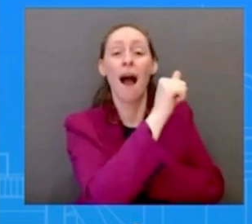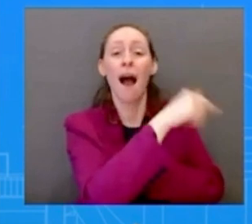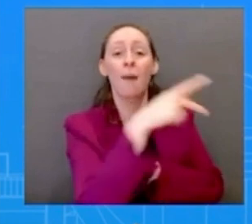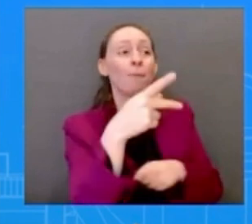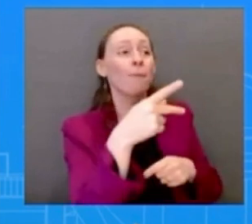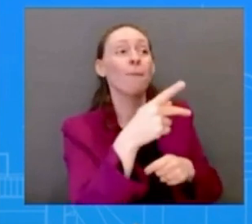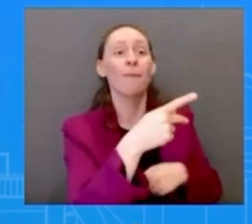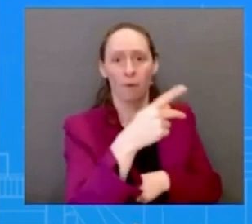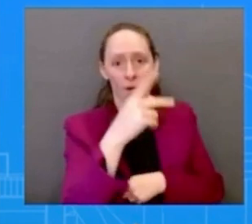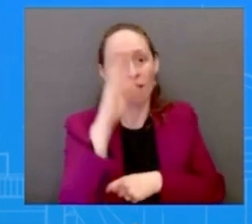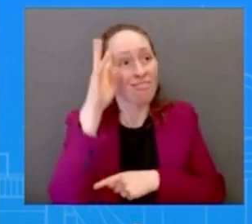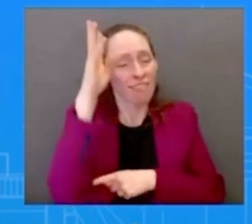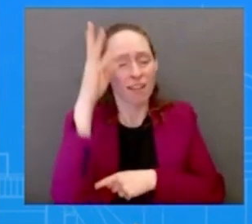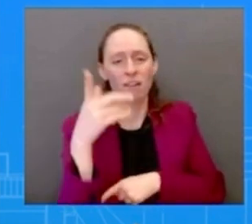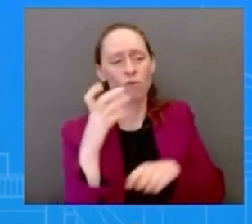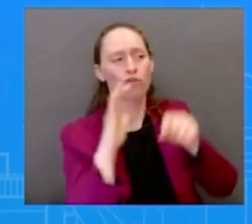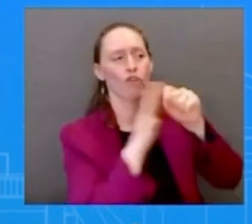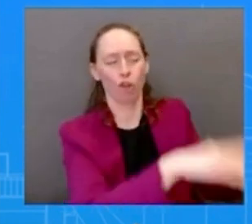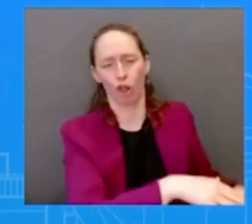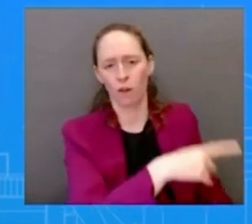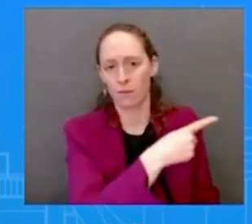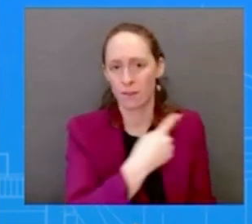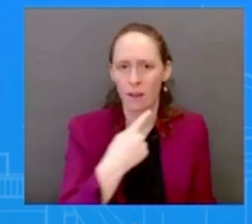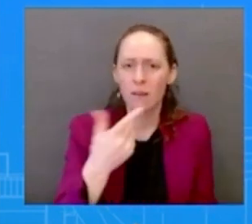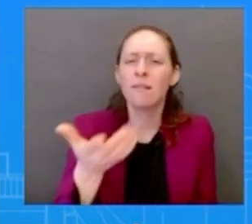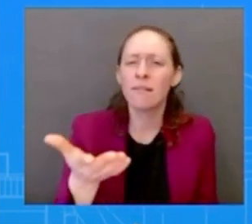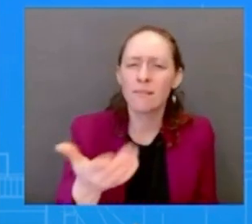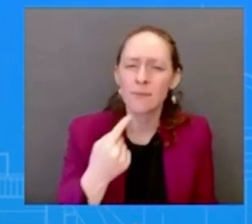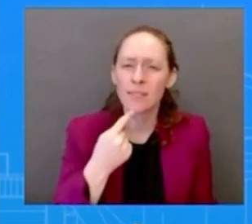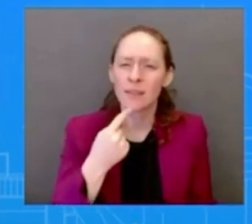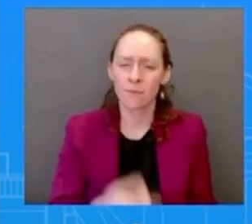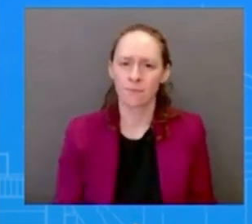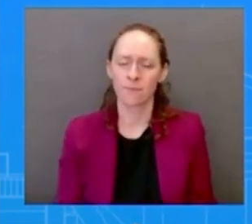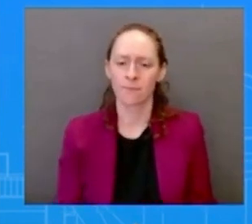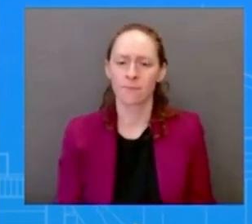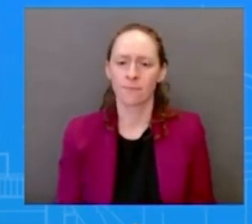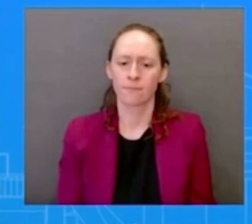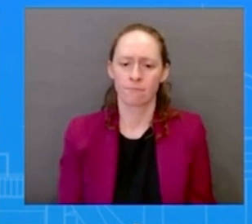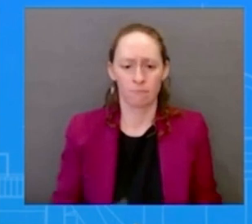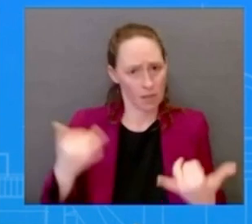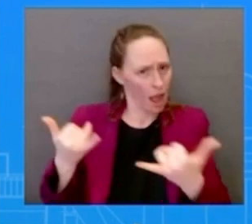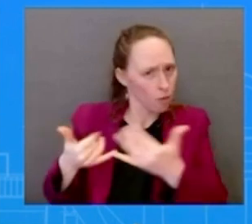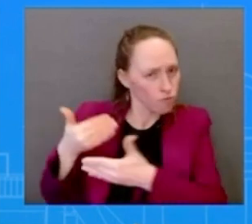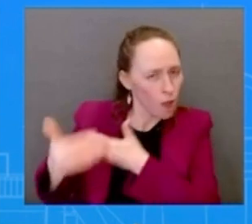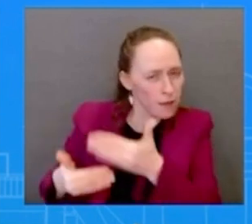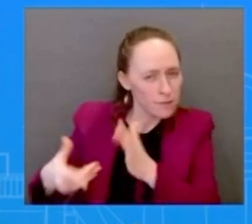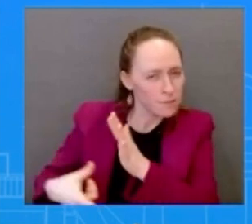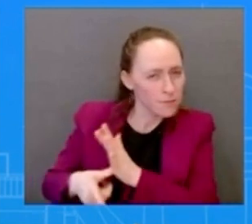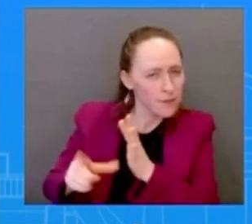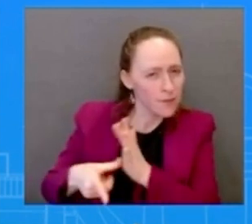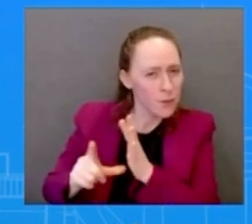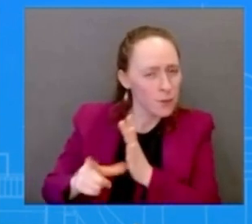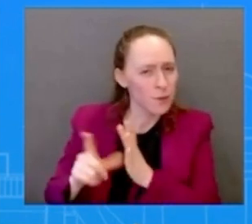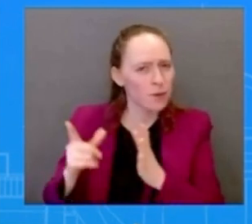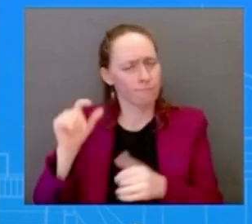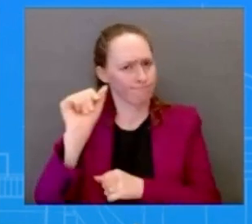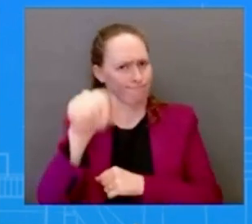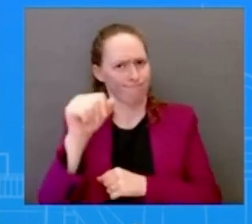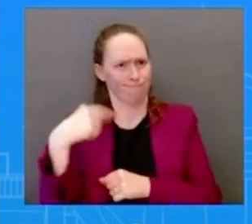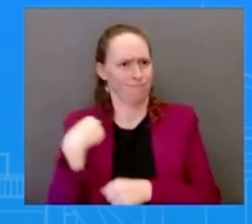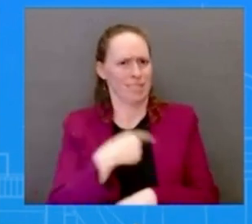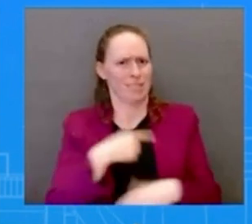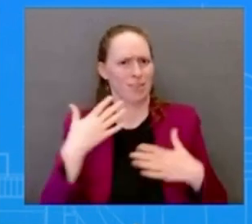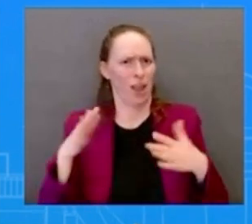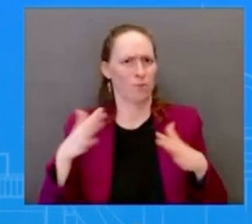we have concerns as we have said many times before about this particular software uh so uh platform software